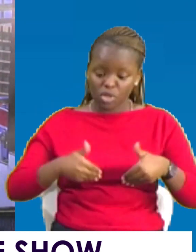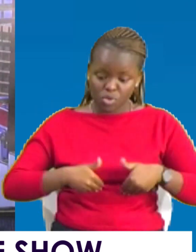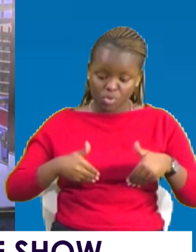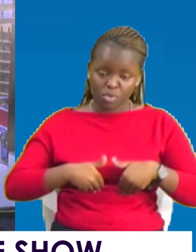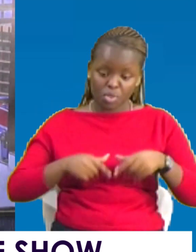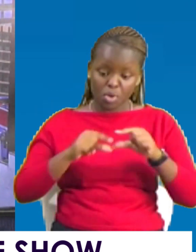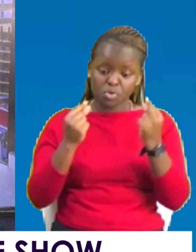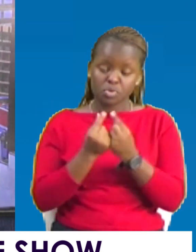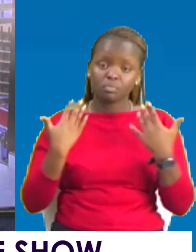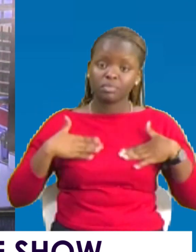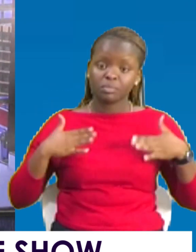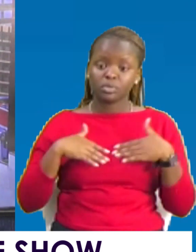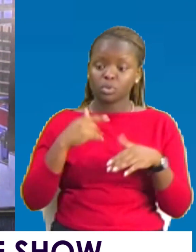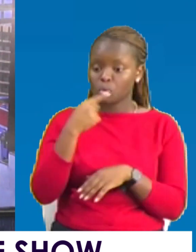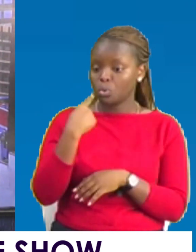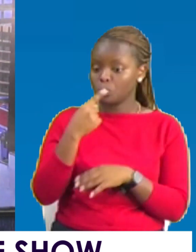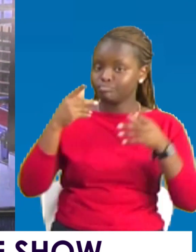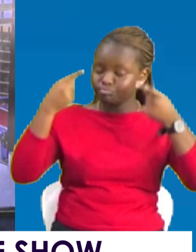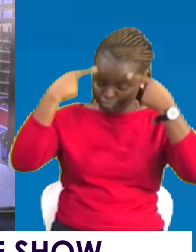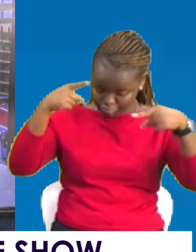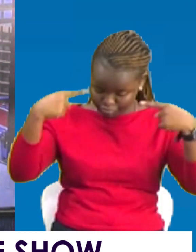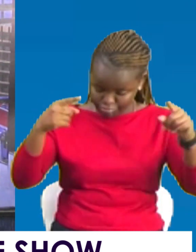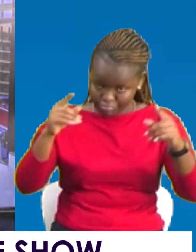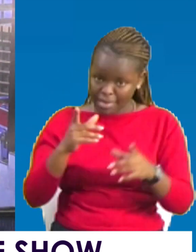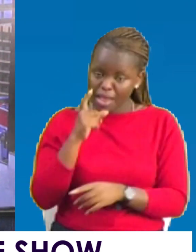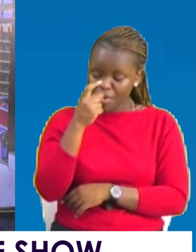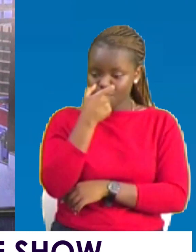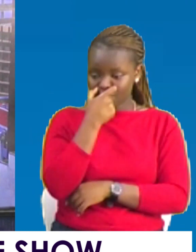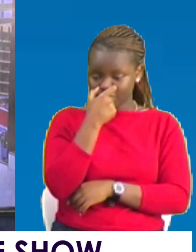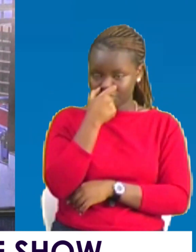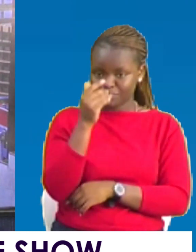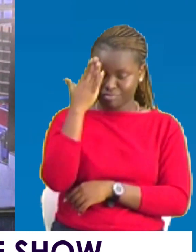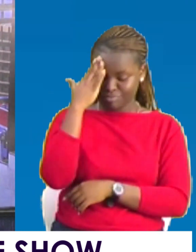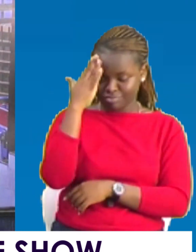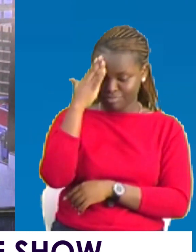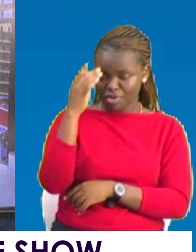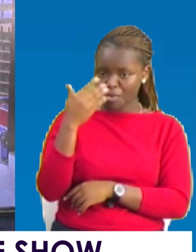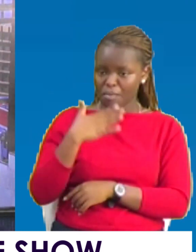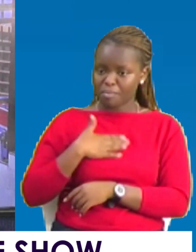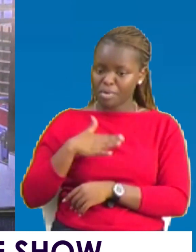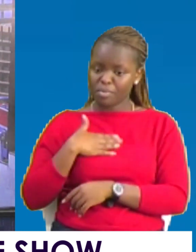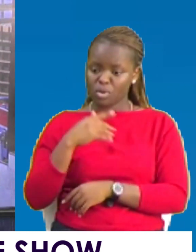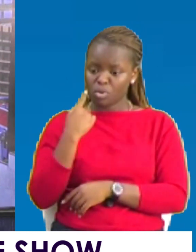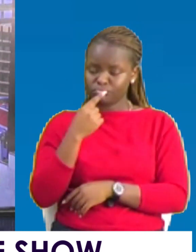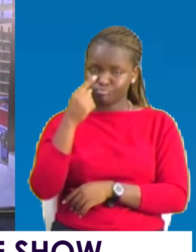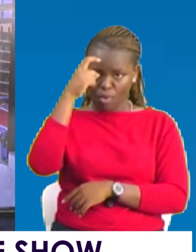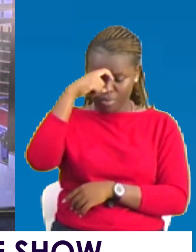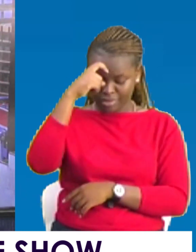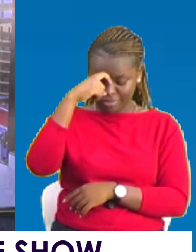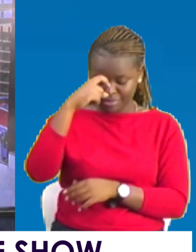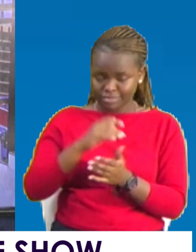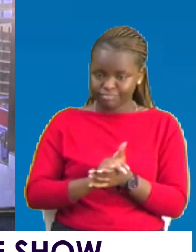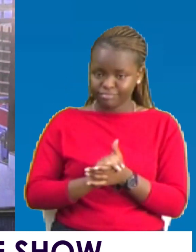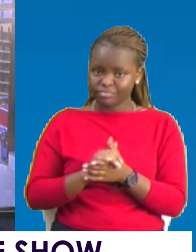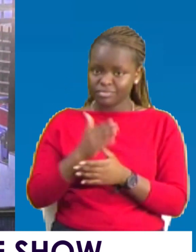group of people of excellence? Oh my, I wish you knew the kind of geniuses we are dealing with. Just in case you did not know.